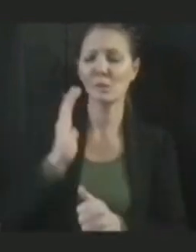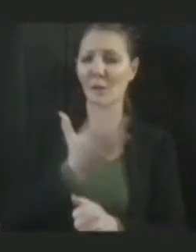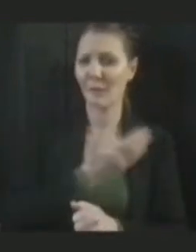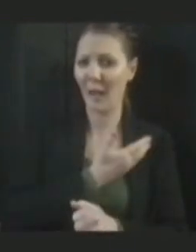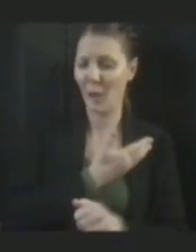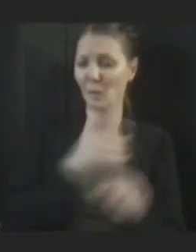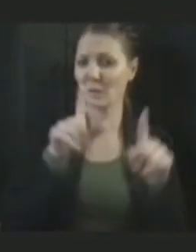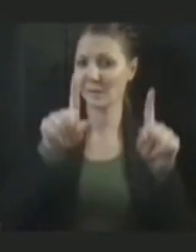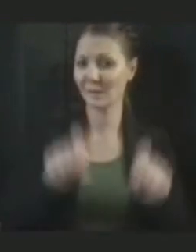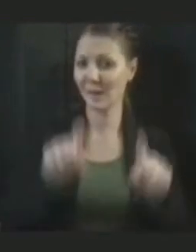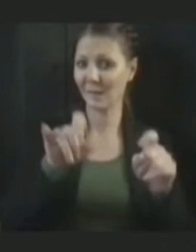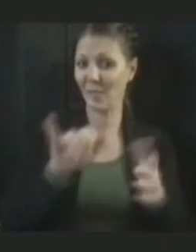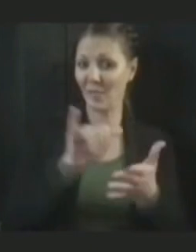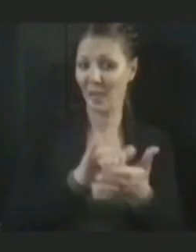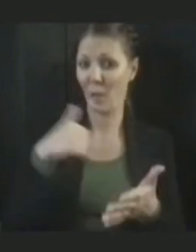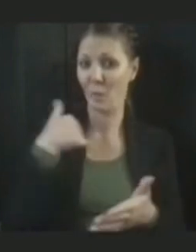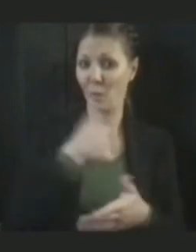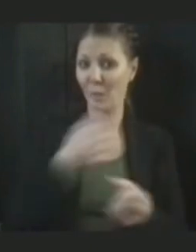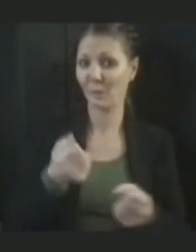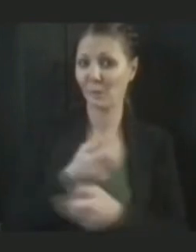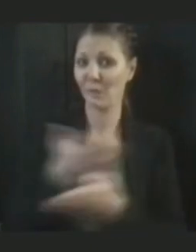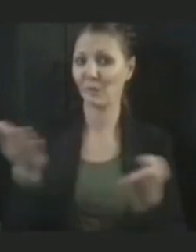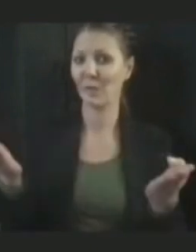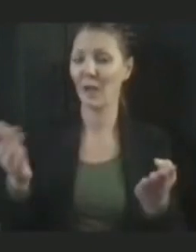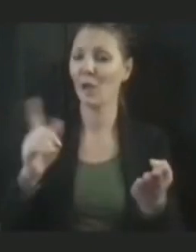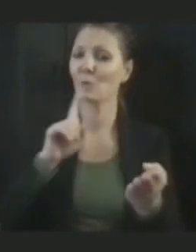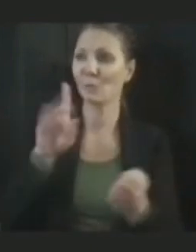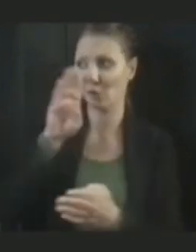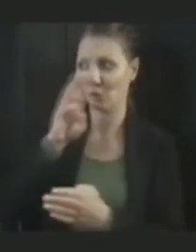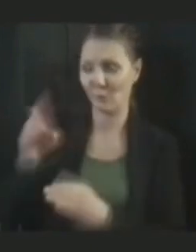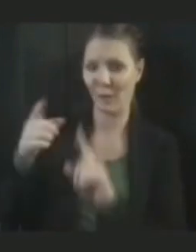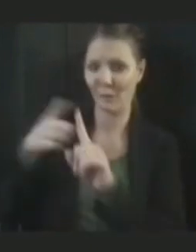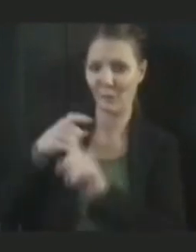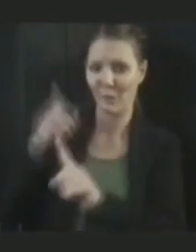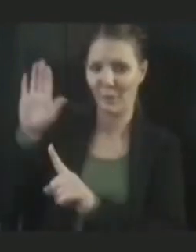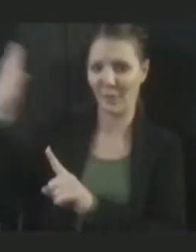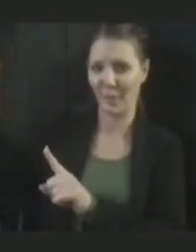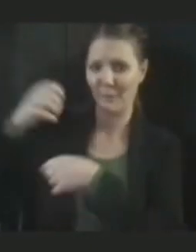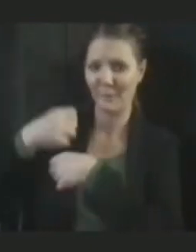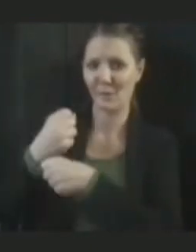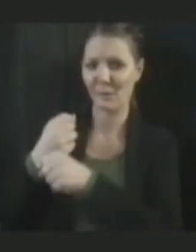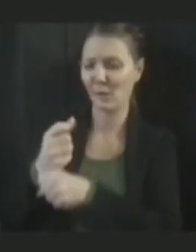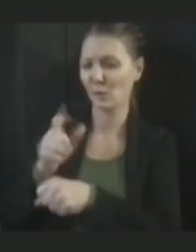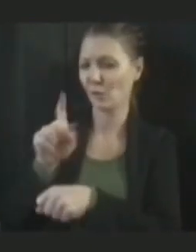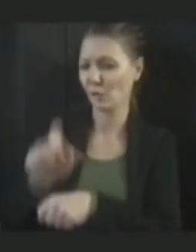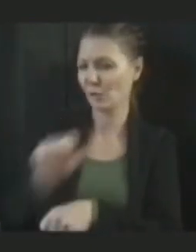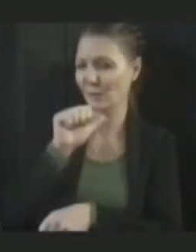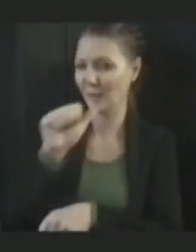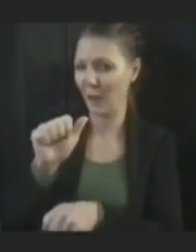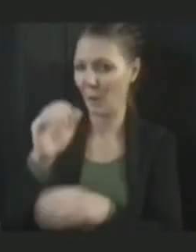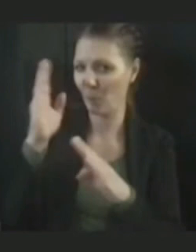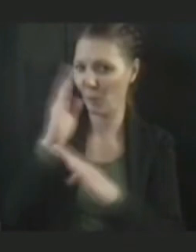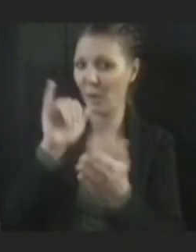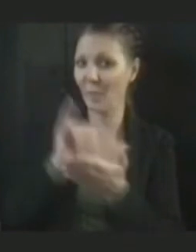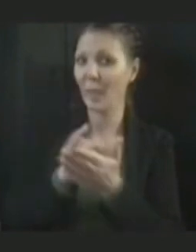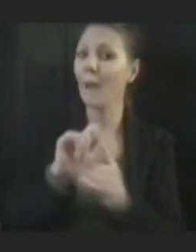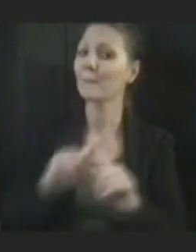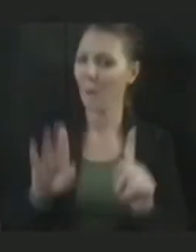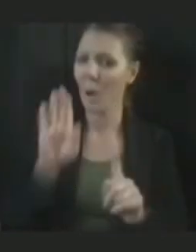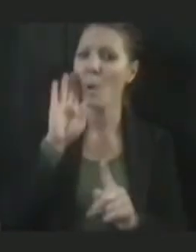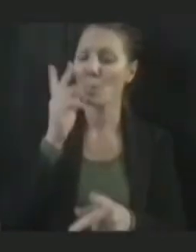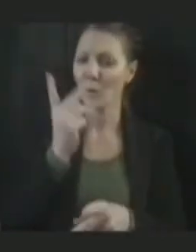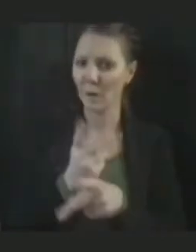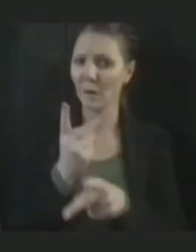we're providing at this point are also coming directly from the manufacturers. So that shouldn't be a concern, but we'll certainly keep a close eye on it. And if anyone